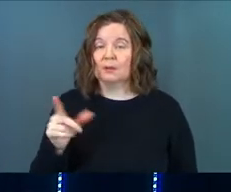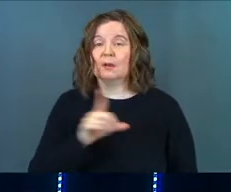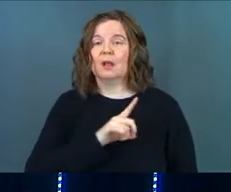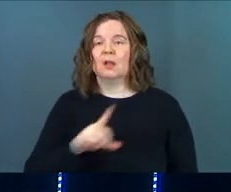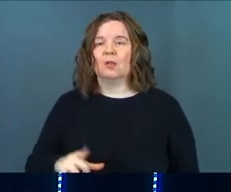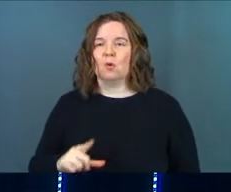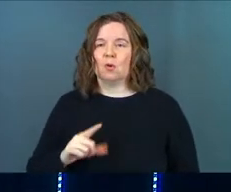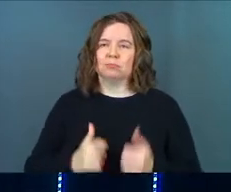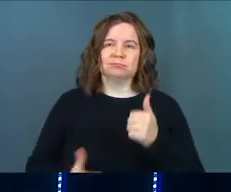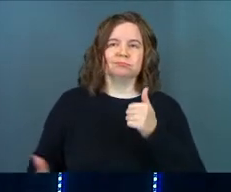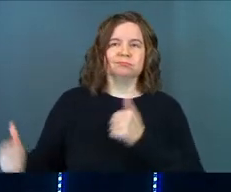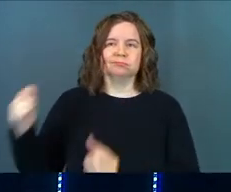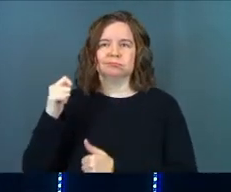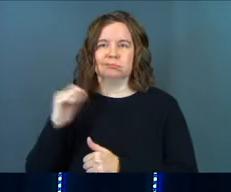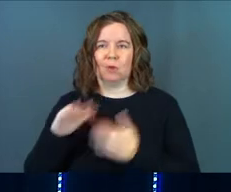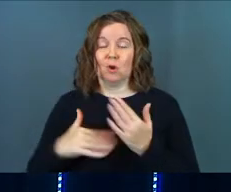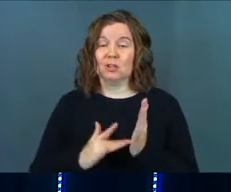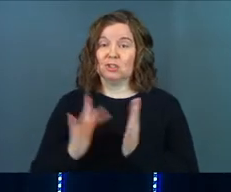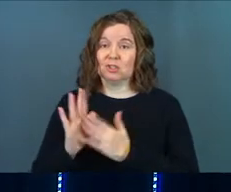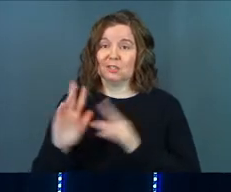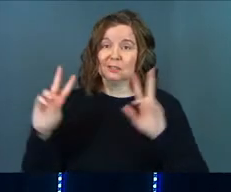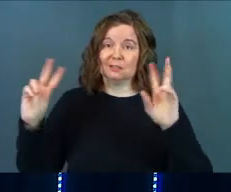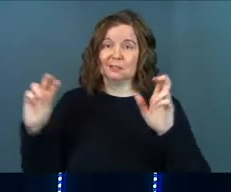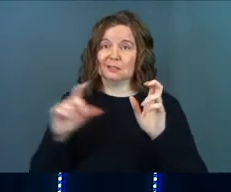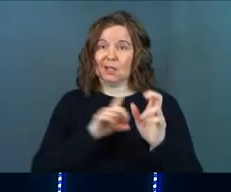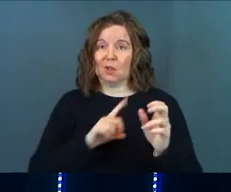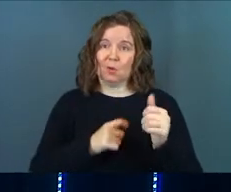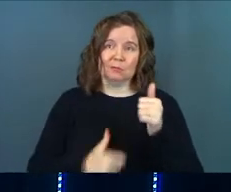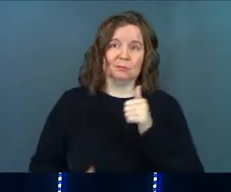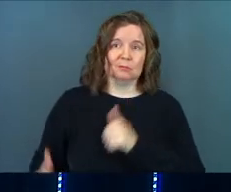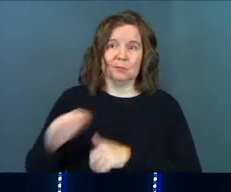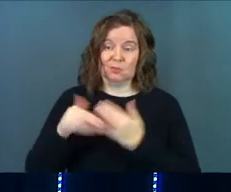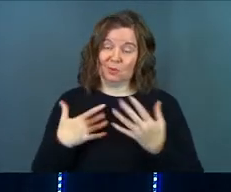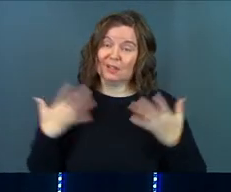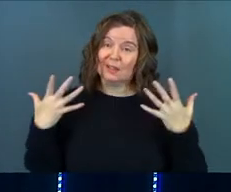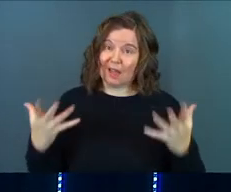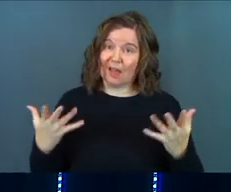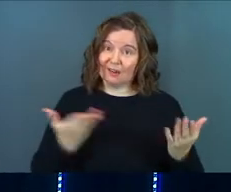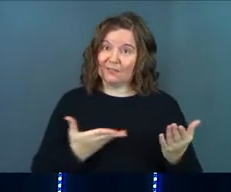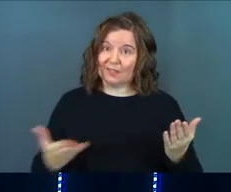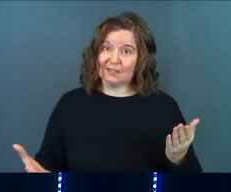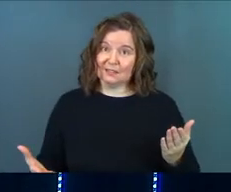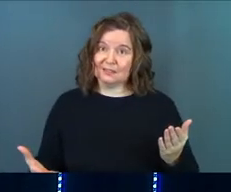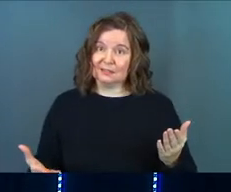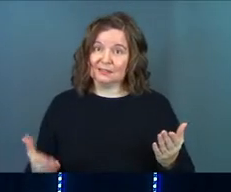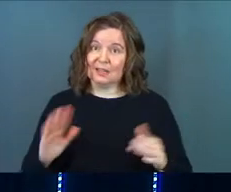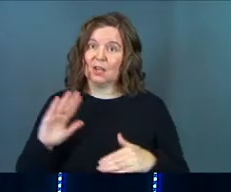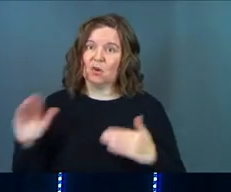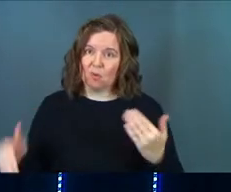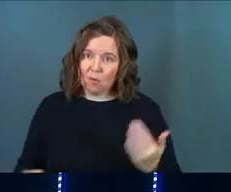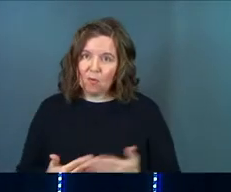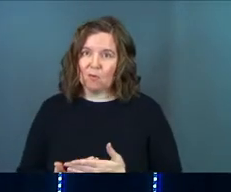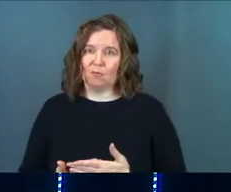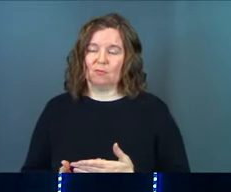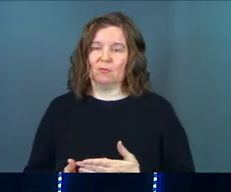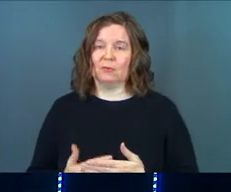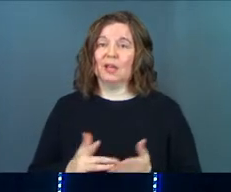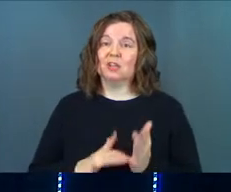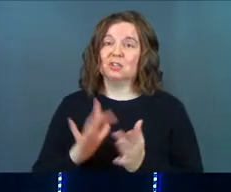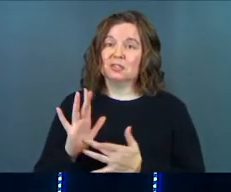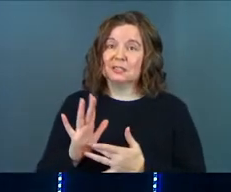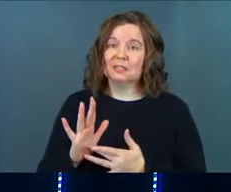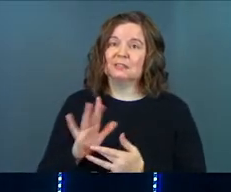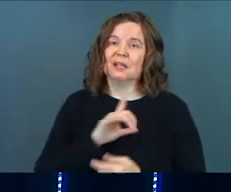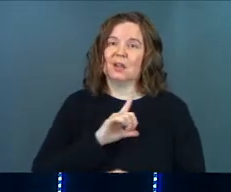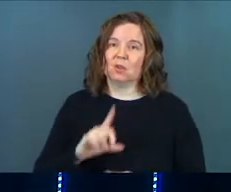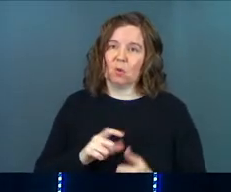over all. It's Jesus is Lord over all. So there's a lot of things in all. And Jesus